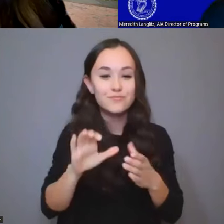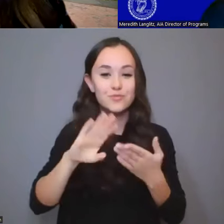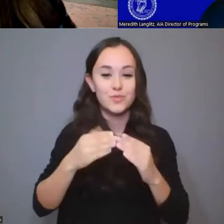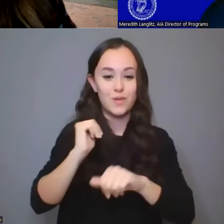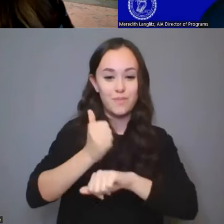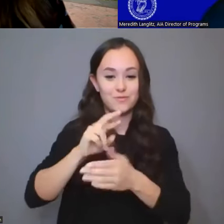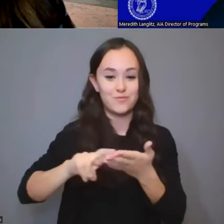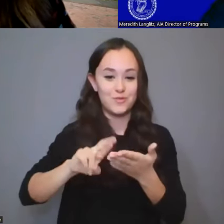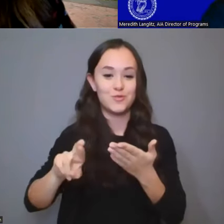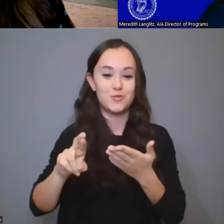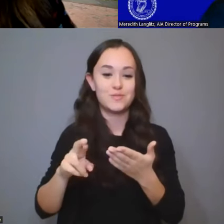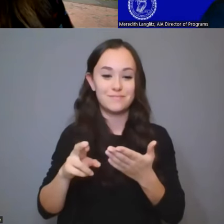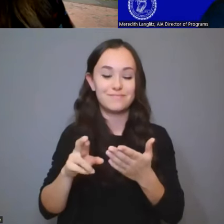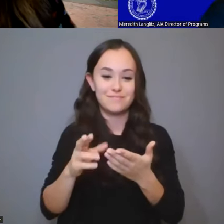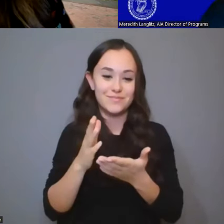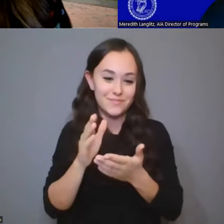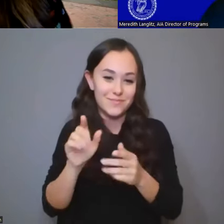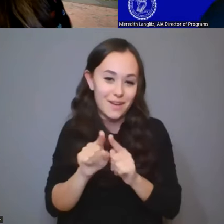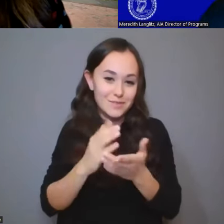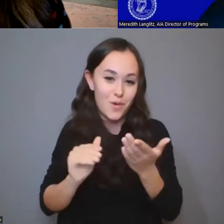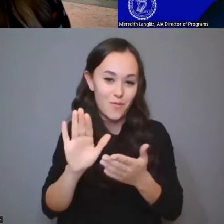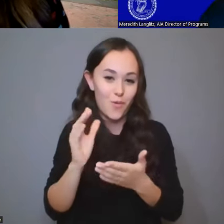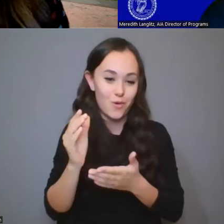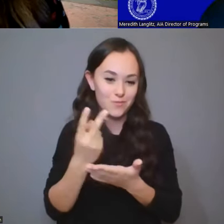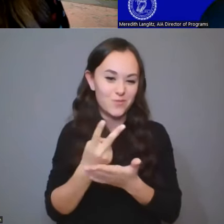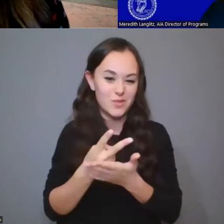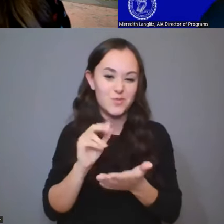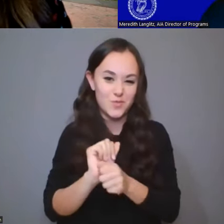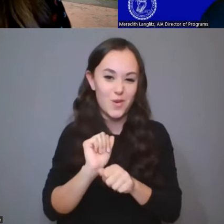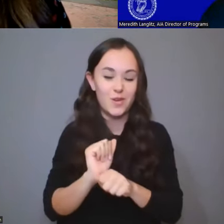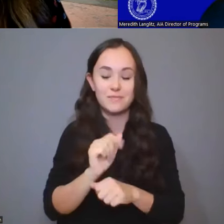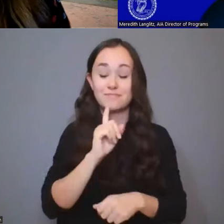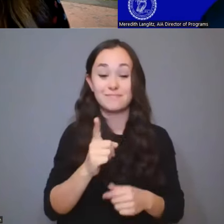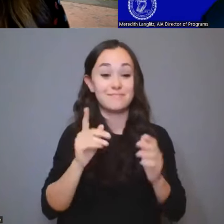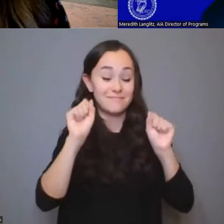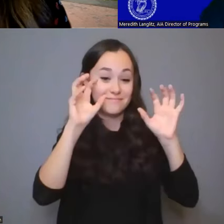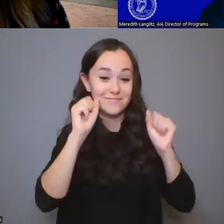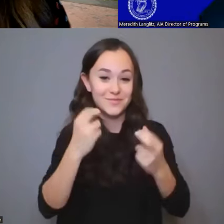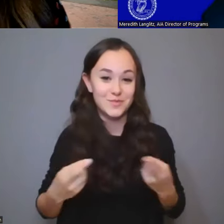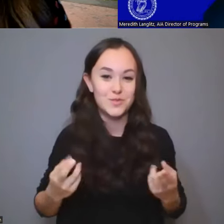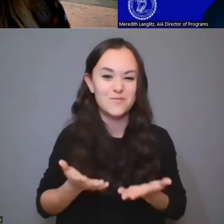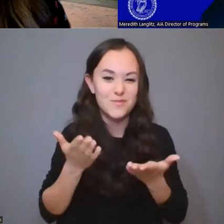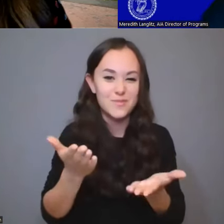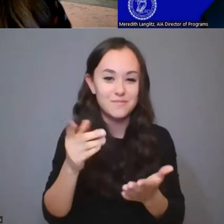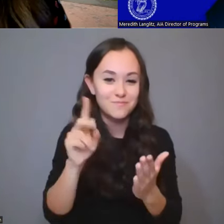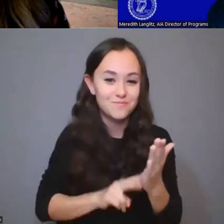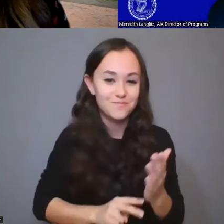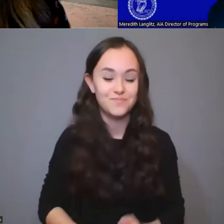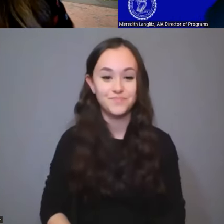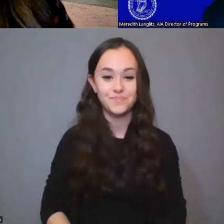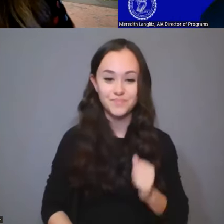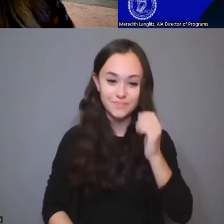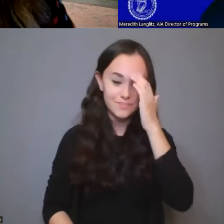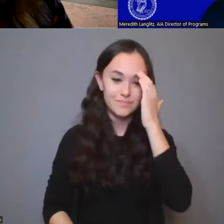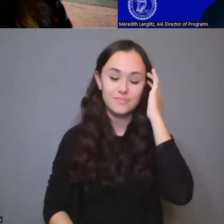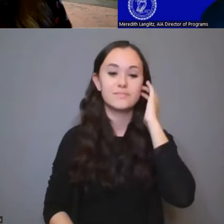Really excellent resource. I would highly recommend folks checking it out from their libraries. All right. I'm torn because there are a lot